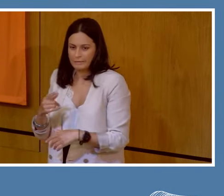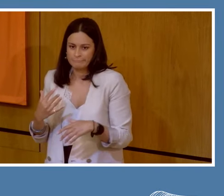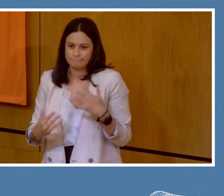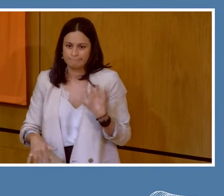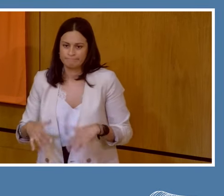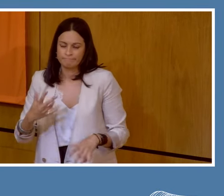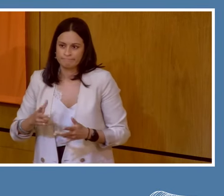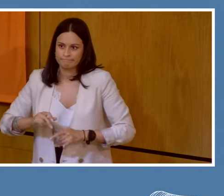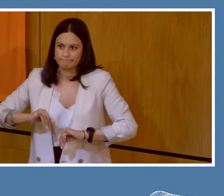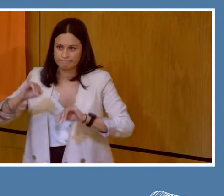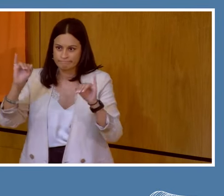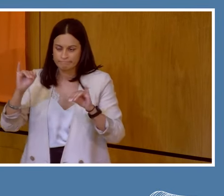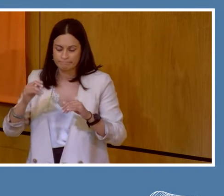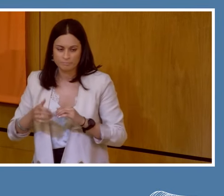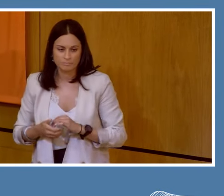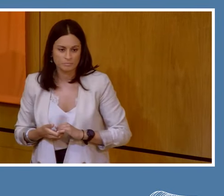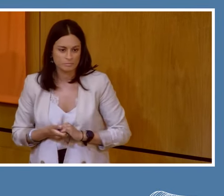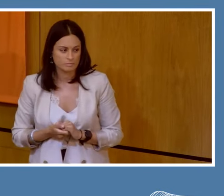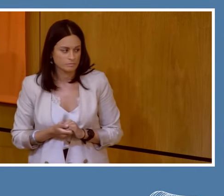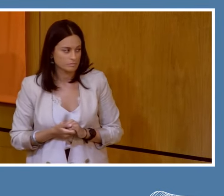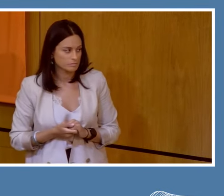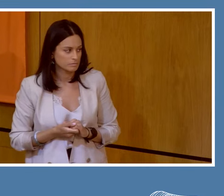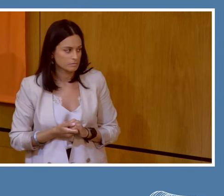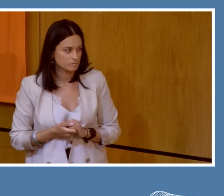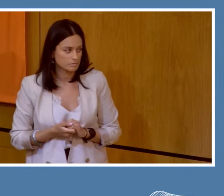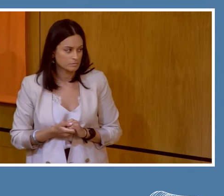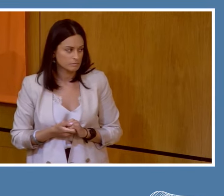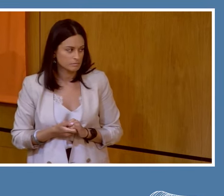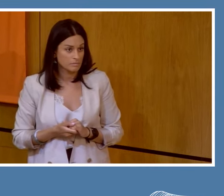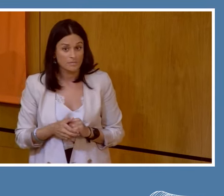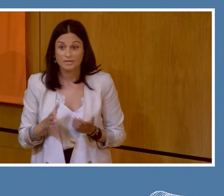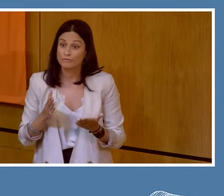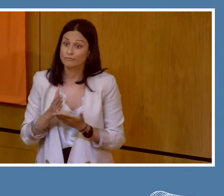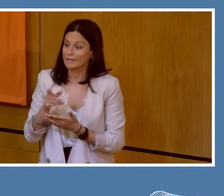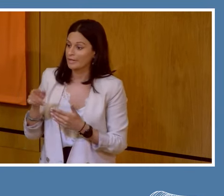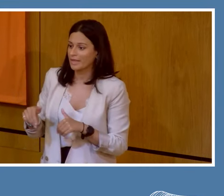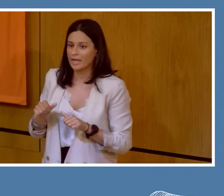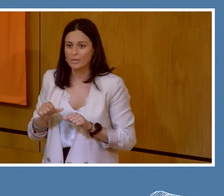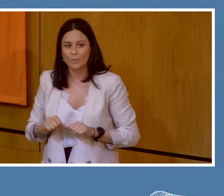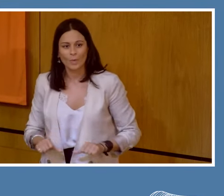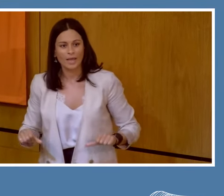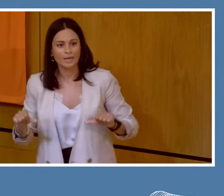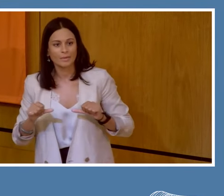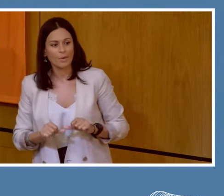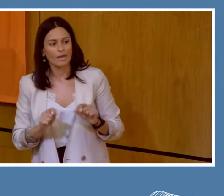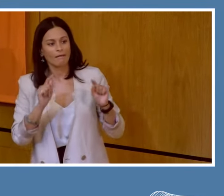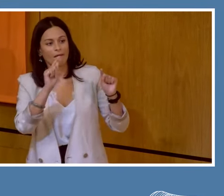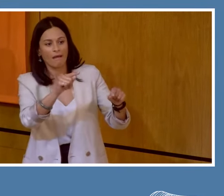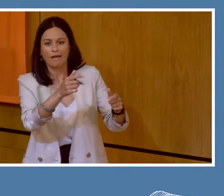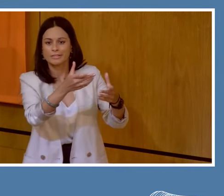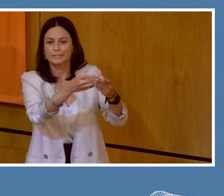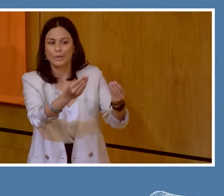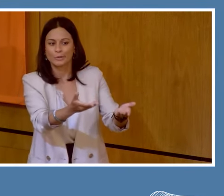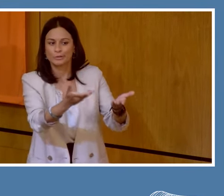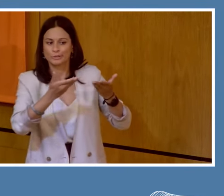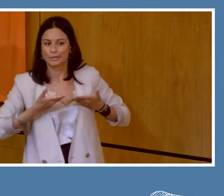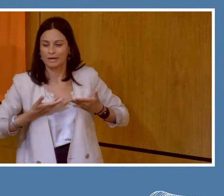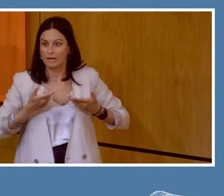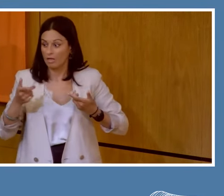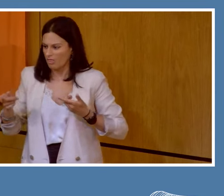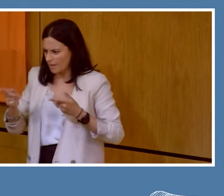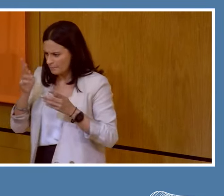this. But it's truly inspirational the way they're not waiting for us to find solutions. They are out there innovating